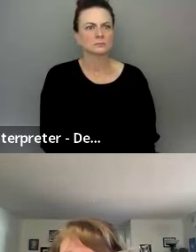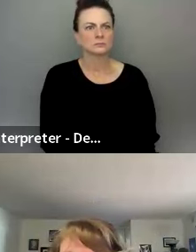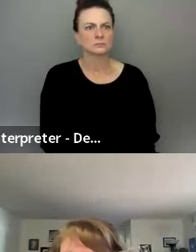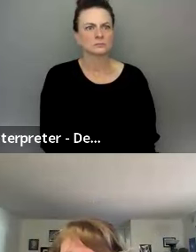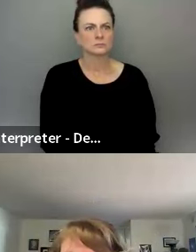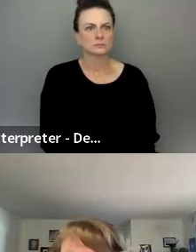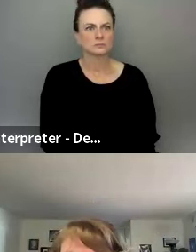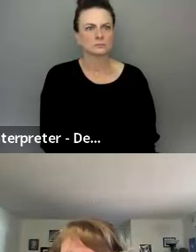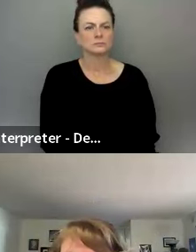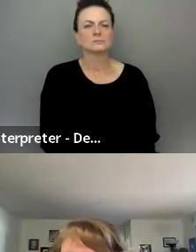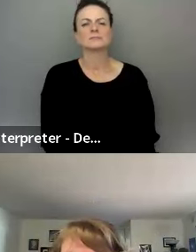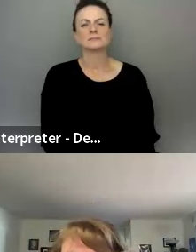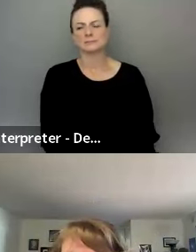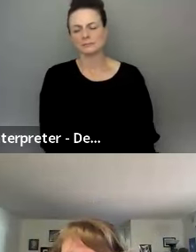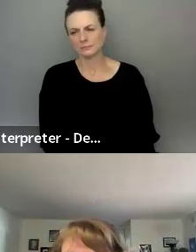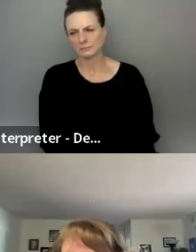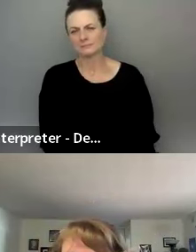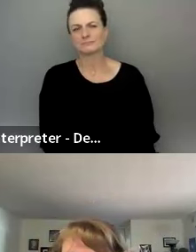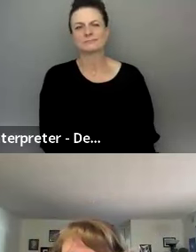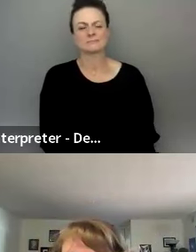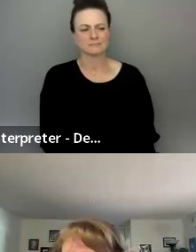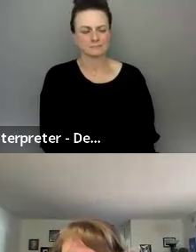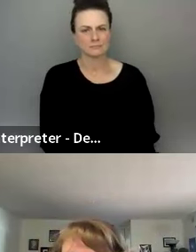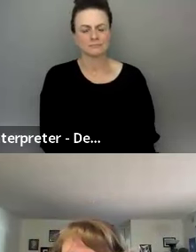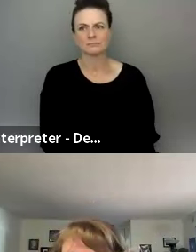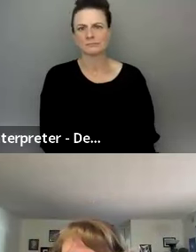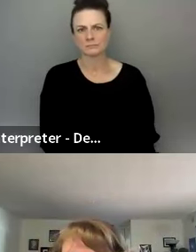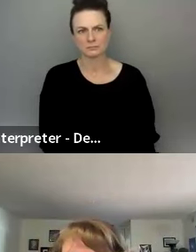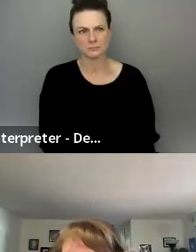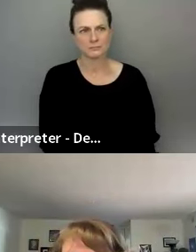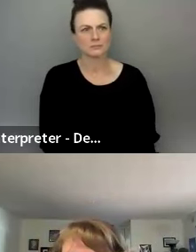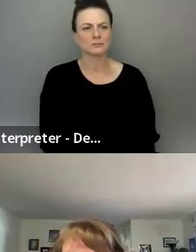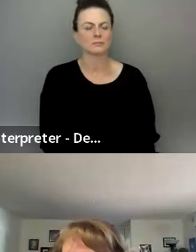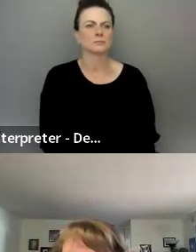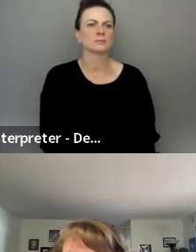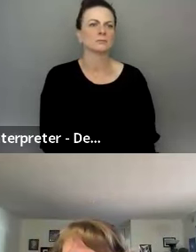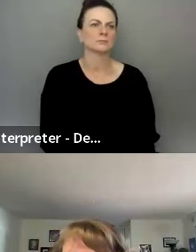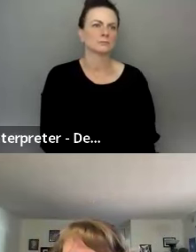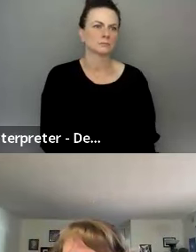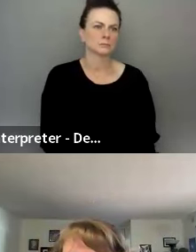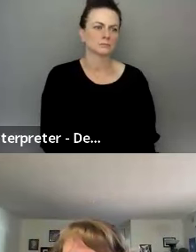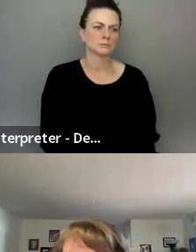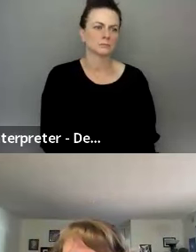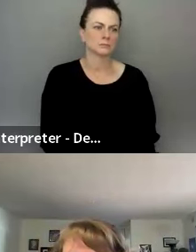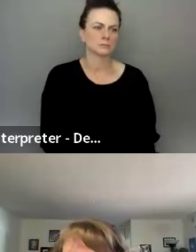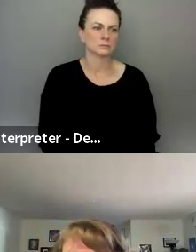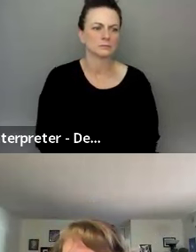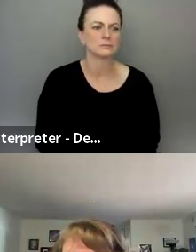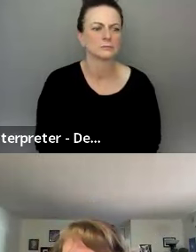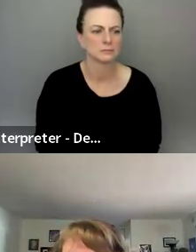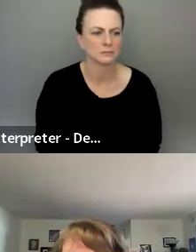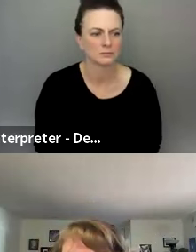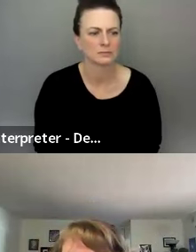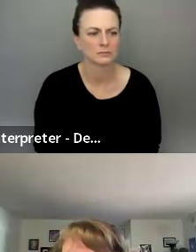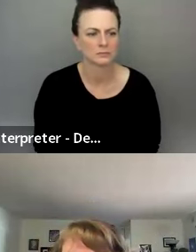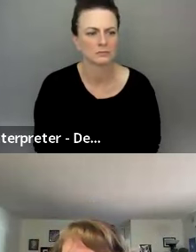you bring them on stage and then whenever the next group should come in, you have to let them know as well to log in. So I think we